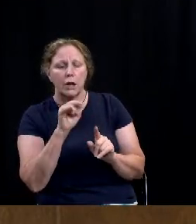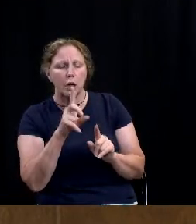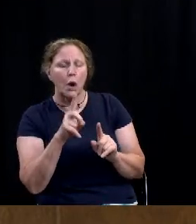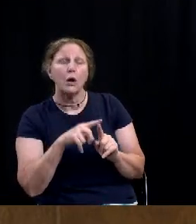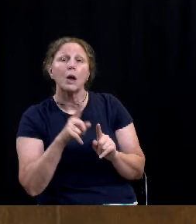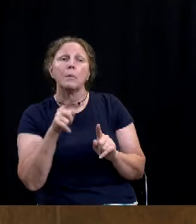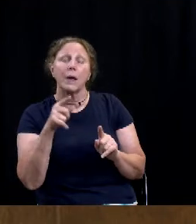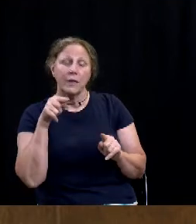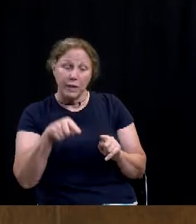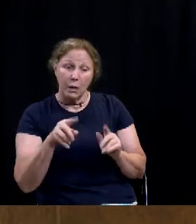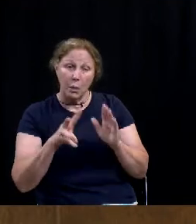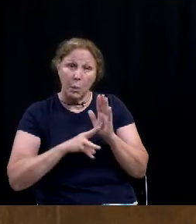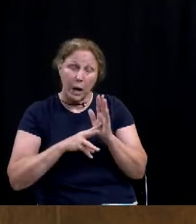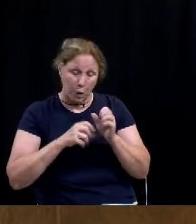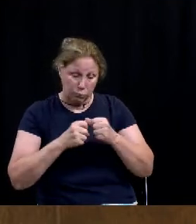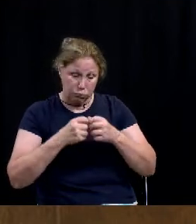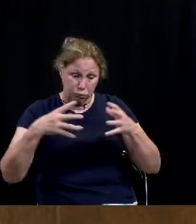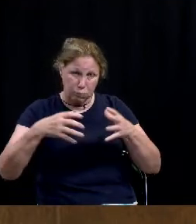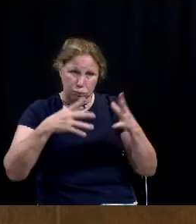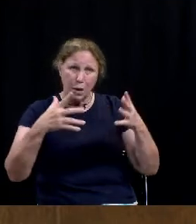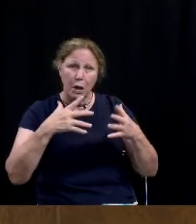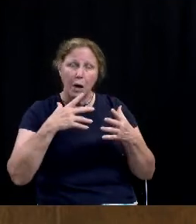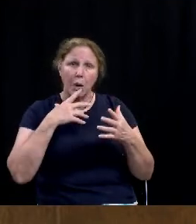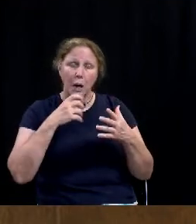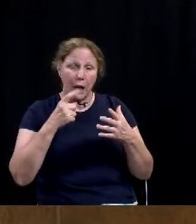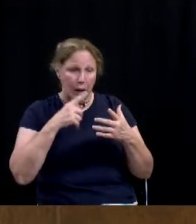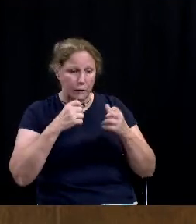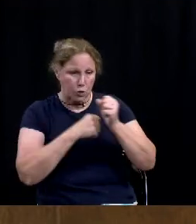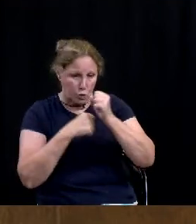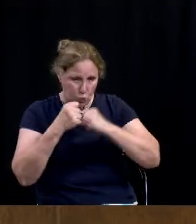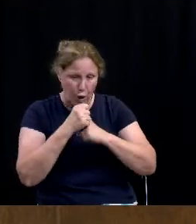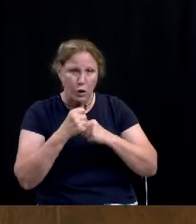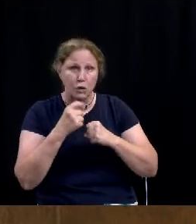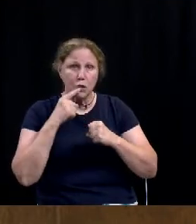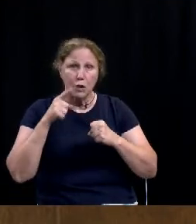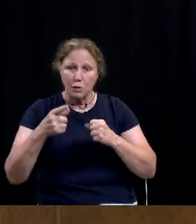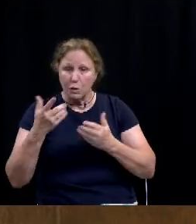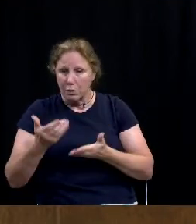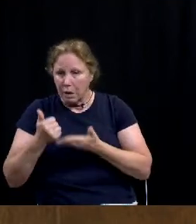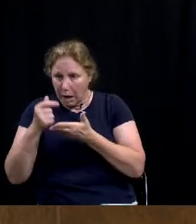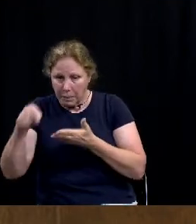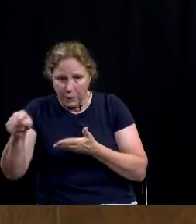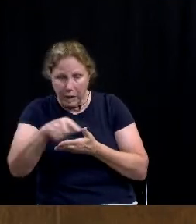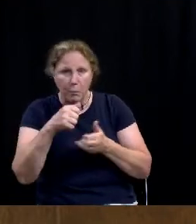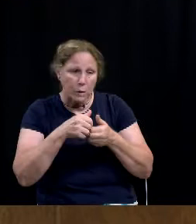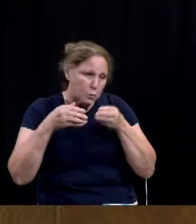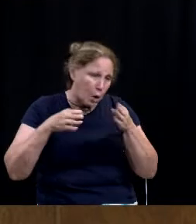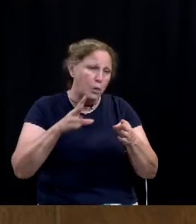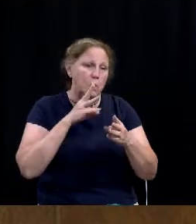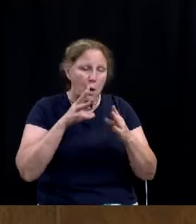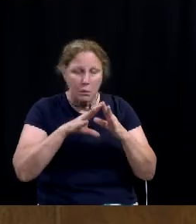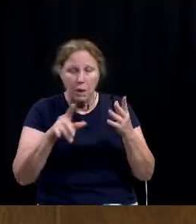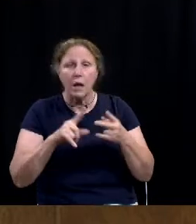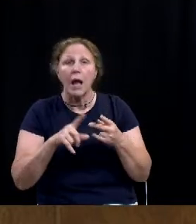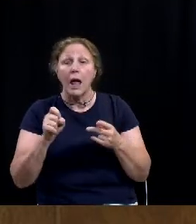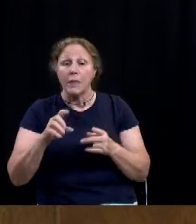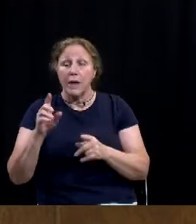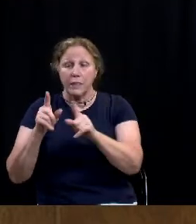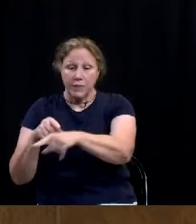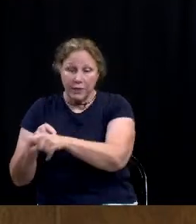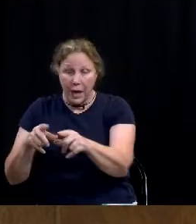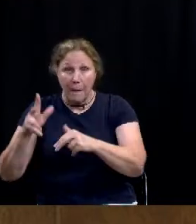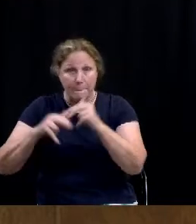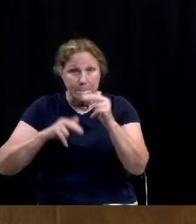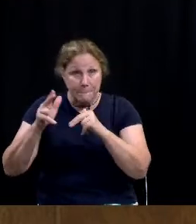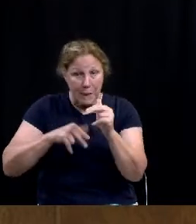growth and then the infrastructure needed to serve that growth and then we're taking a percentage of the cost of building